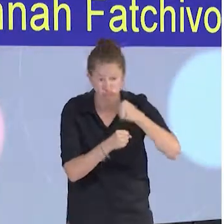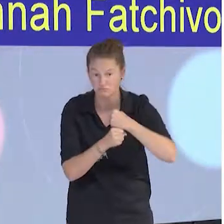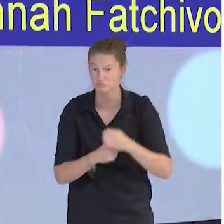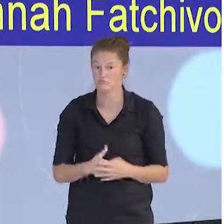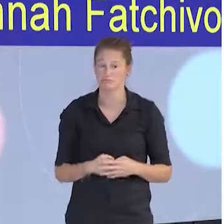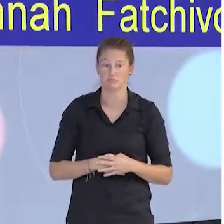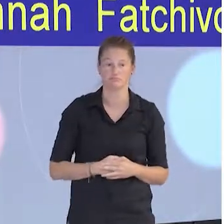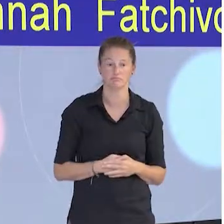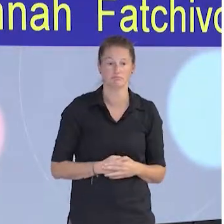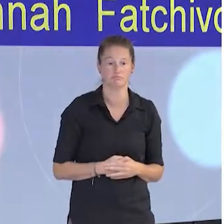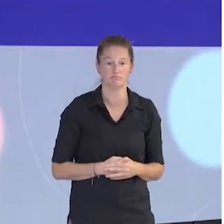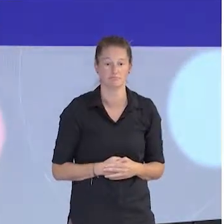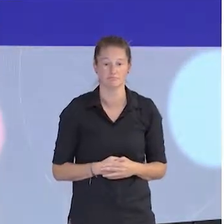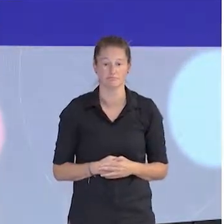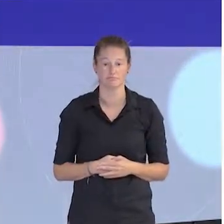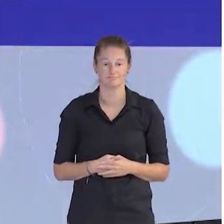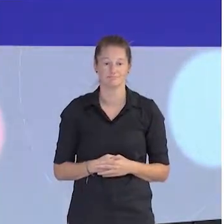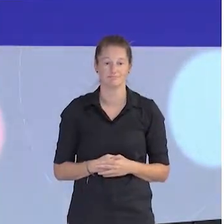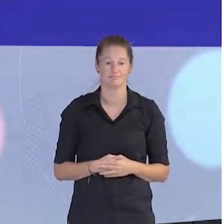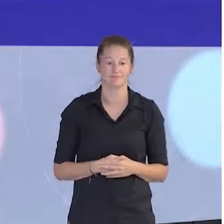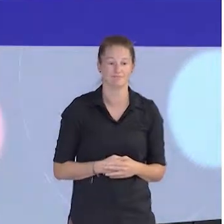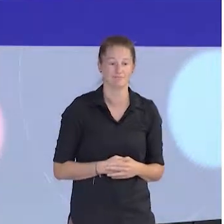And Sara Iglesias.